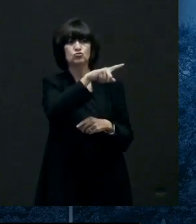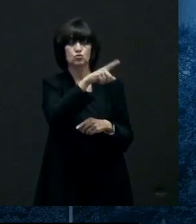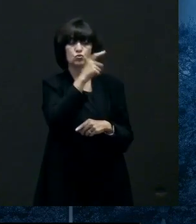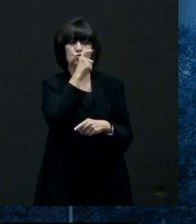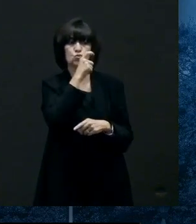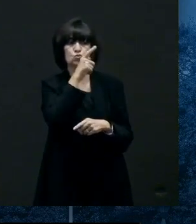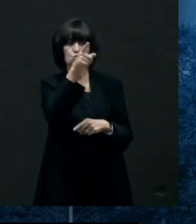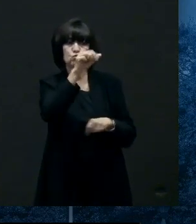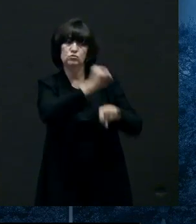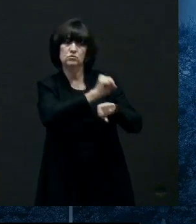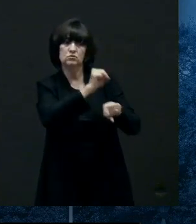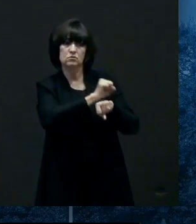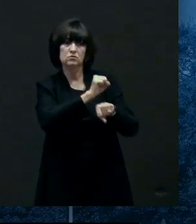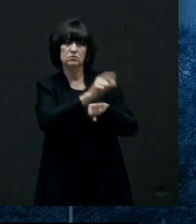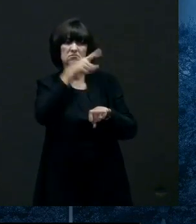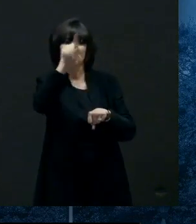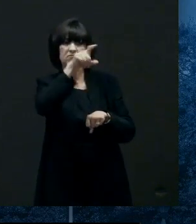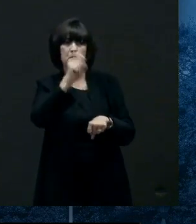the teachers